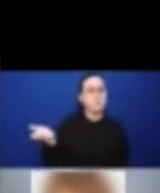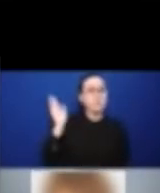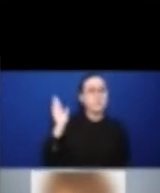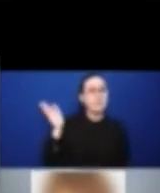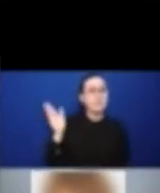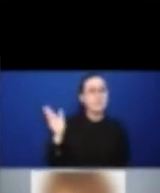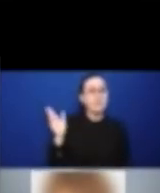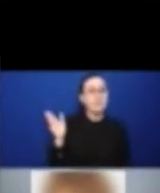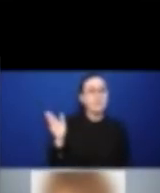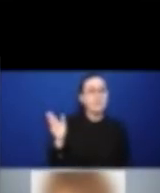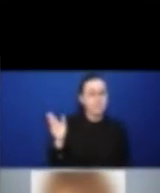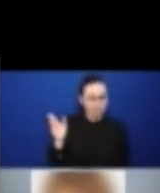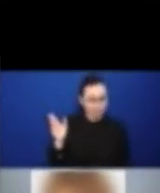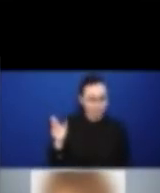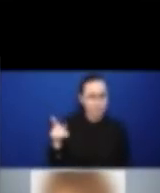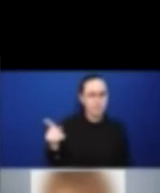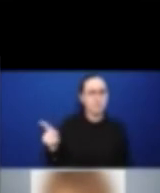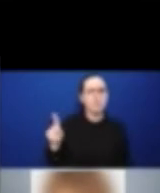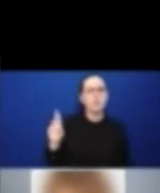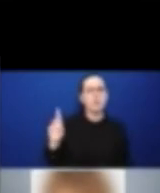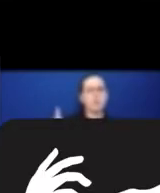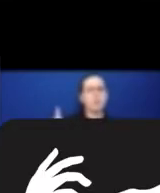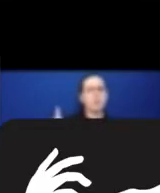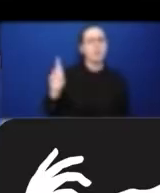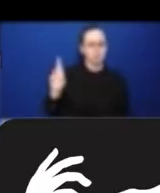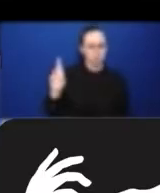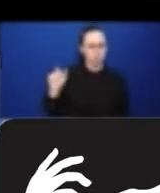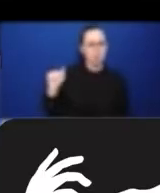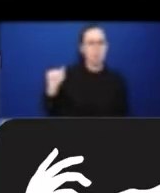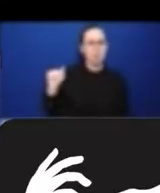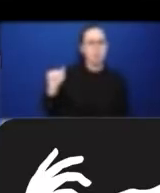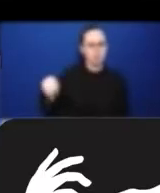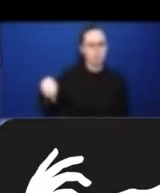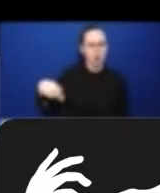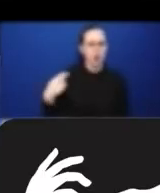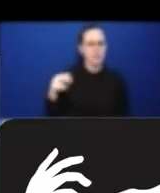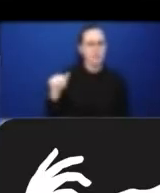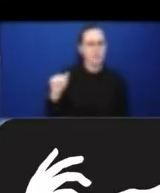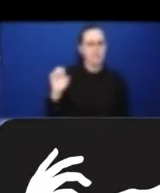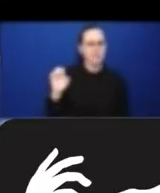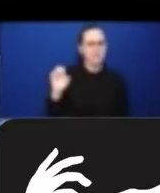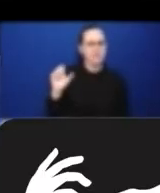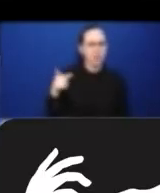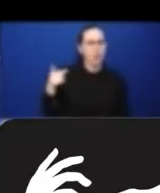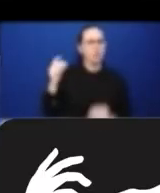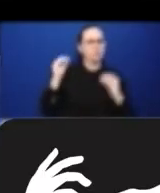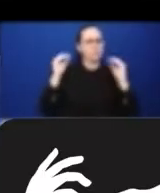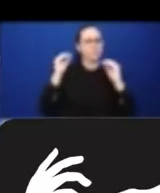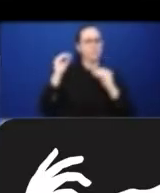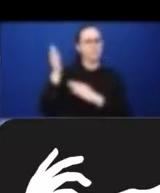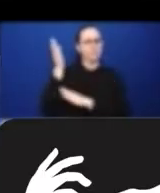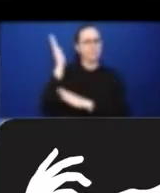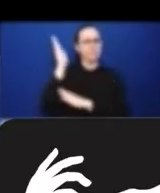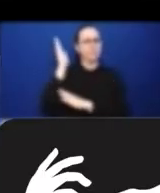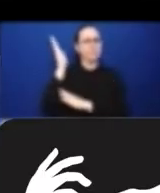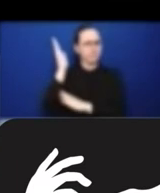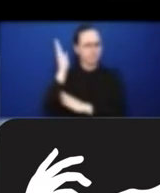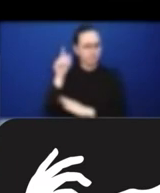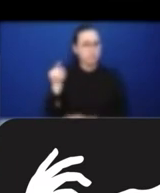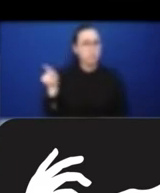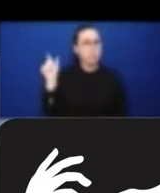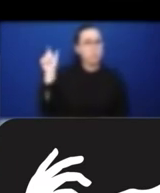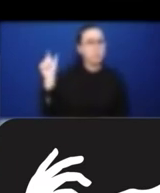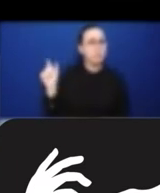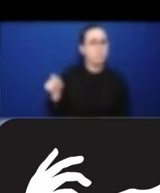Associate Professor at McGee University and here in Montreal, Canada. He has worked on topics of governance for